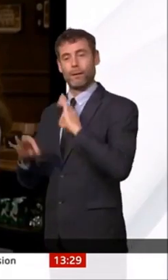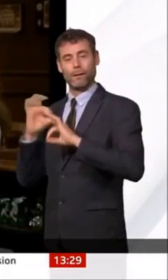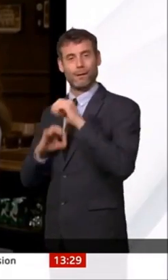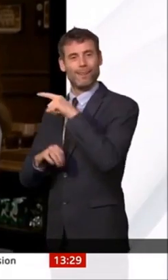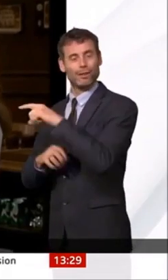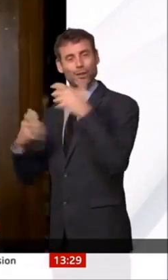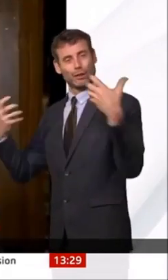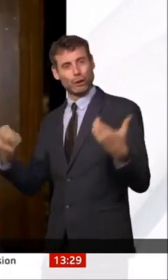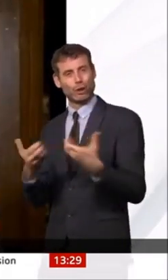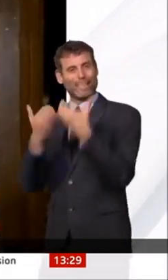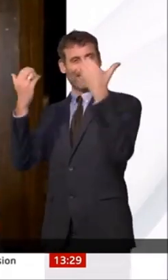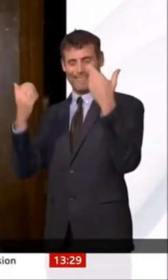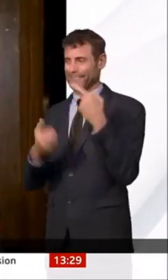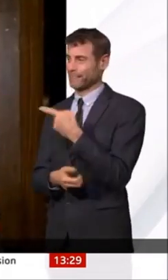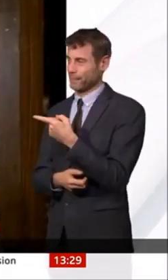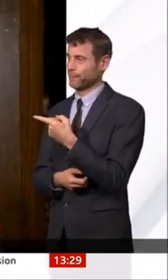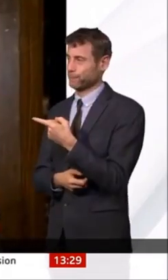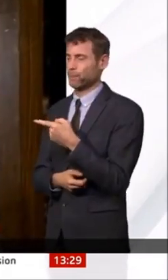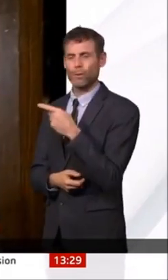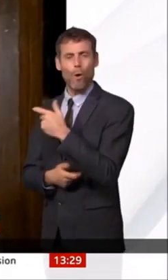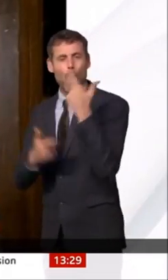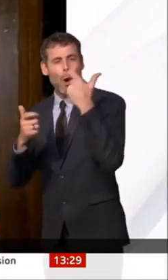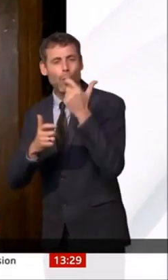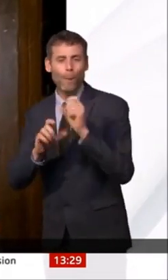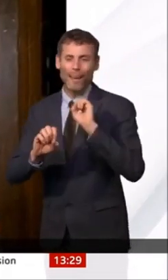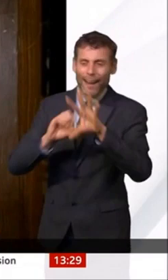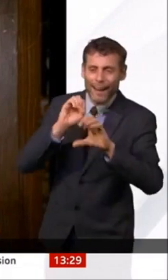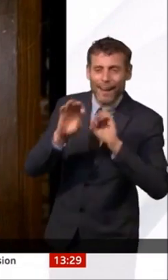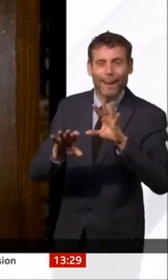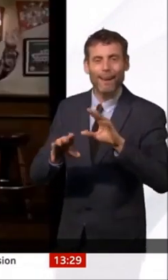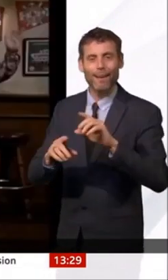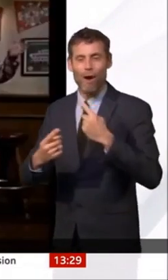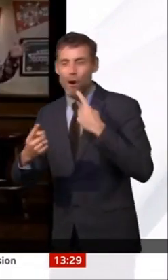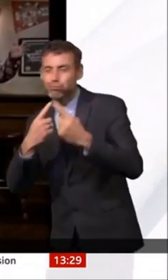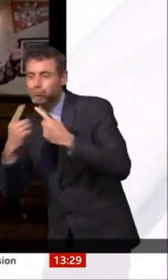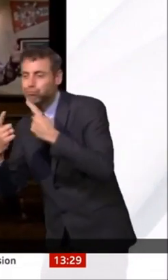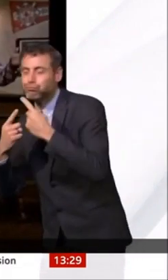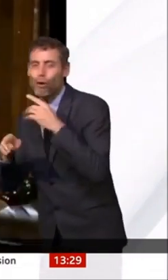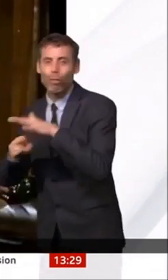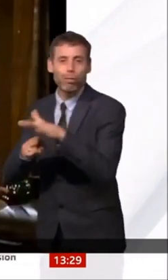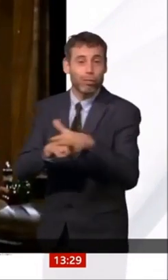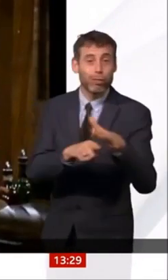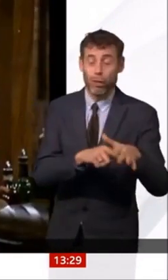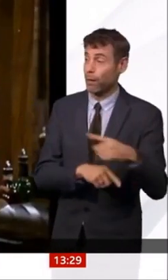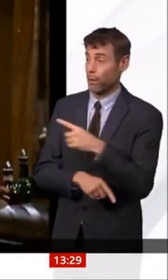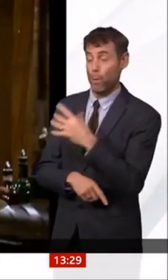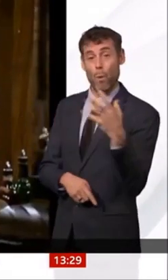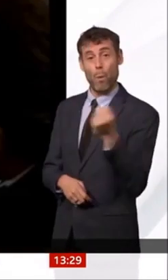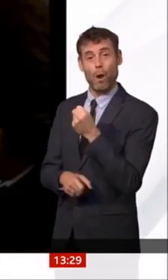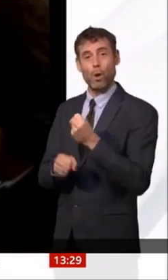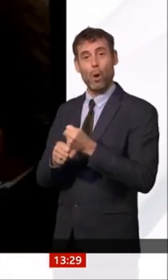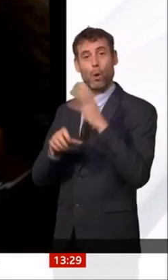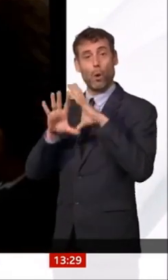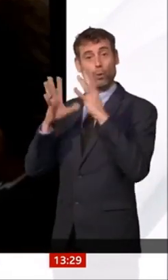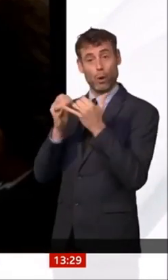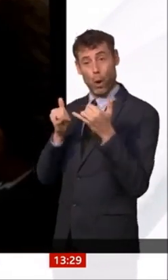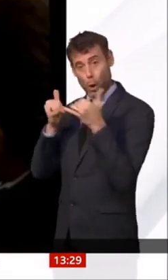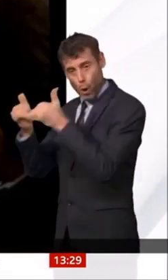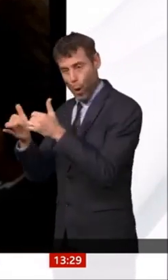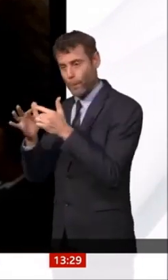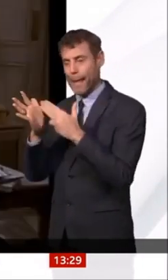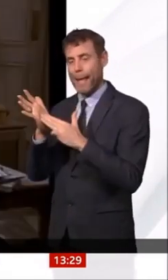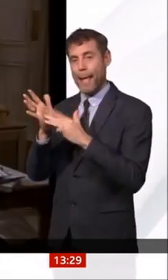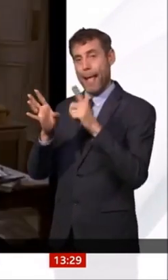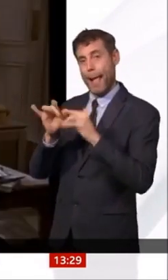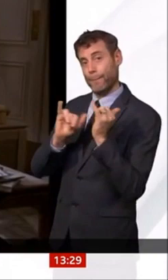1987, her comic skills in chemistry with the regulars in the bar won her a Golden Globe and an Emmy Award. She was a